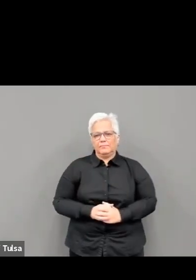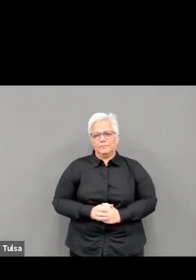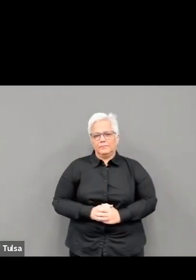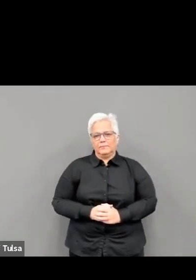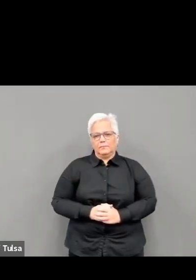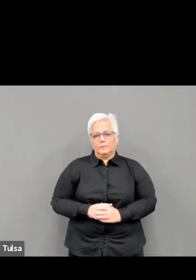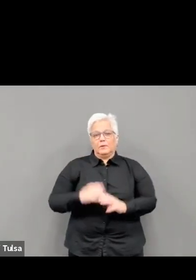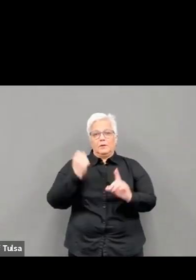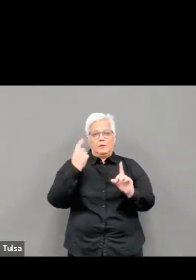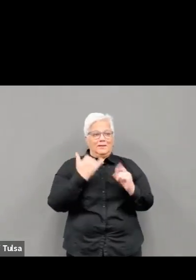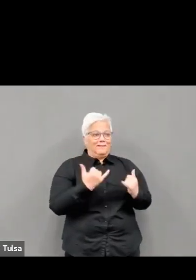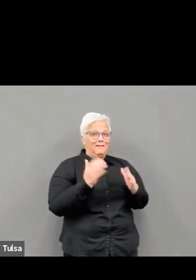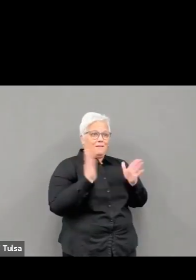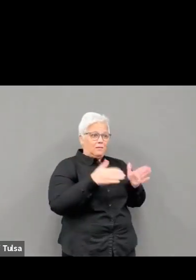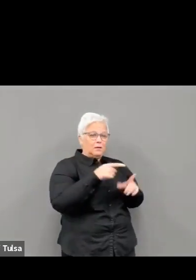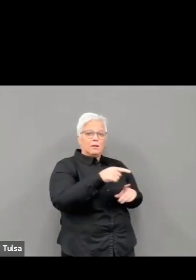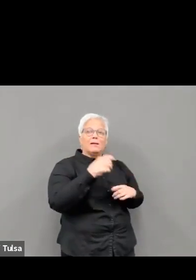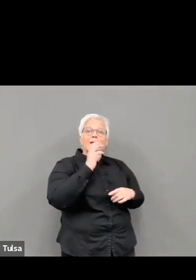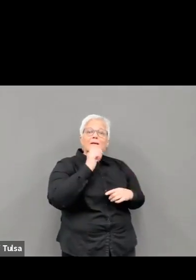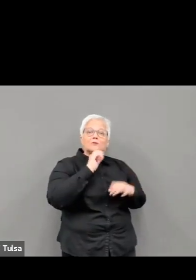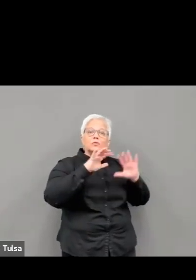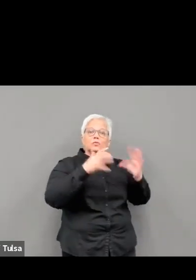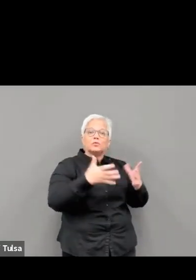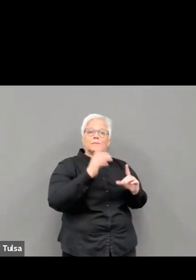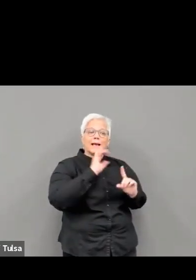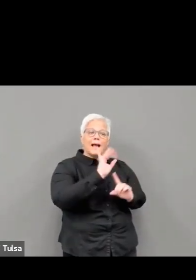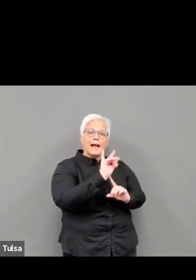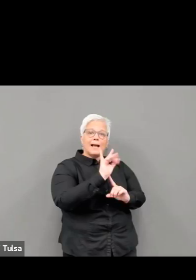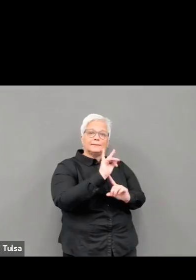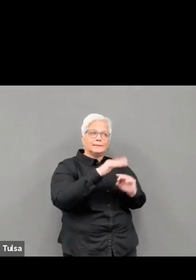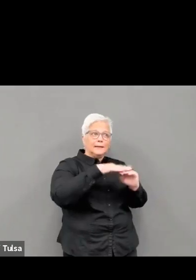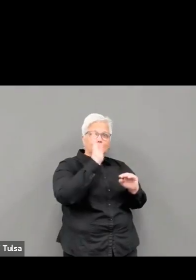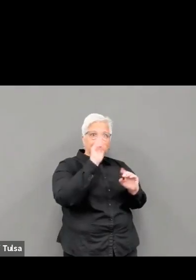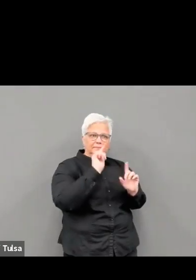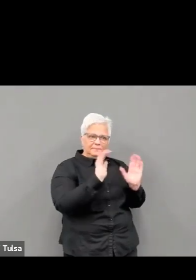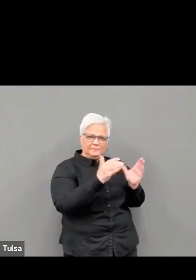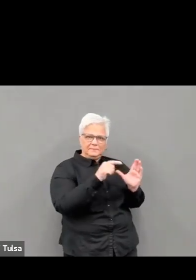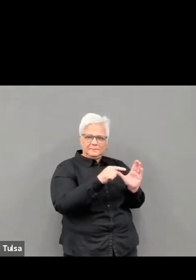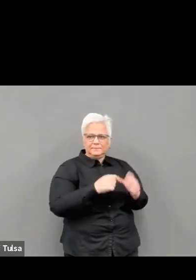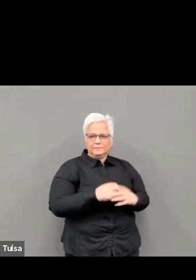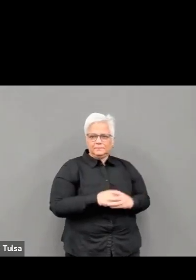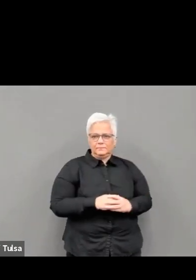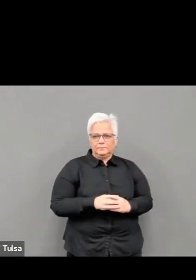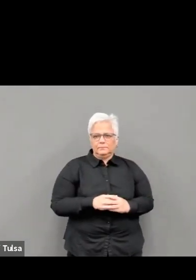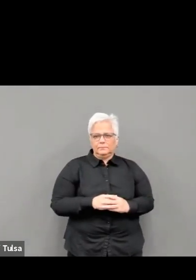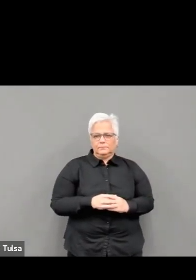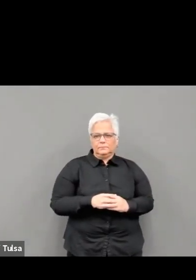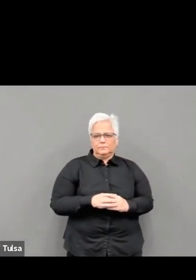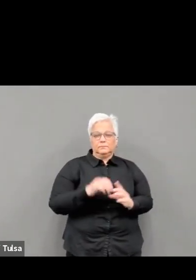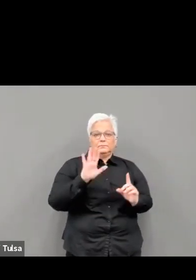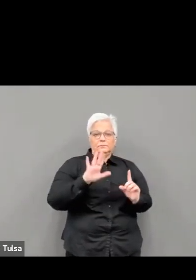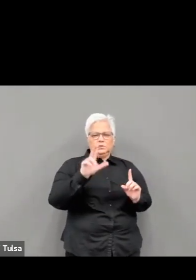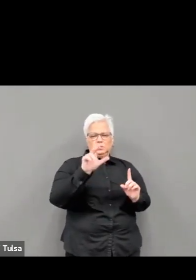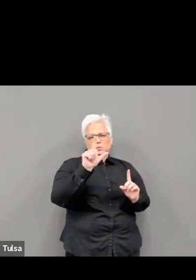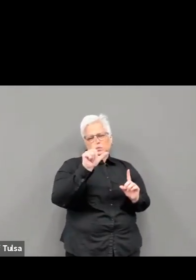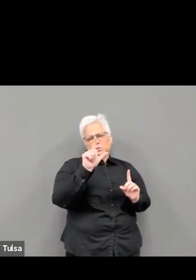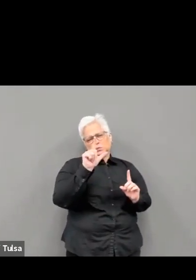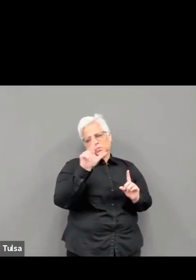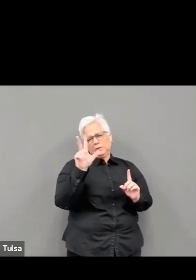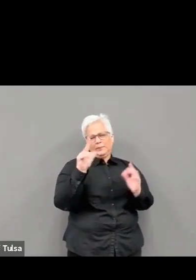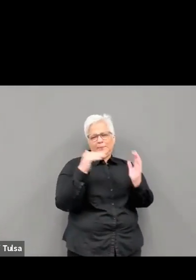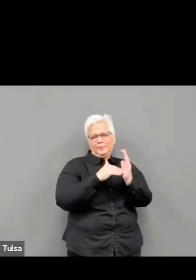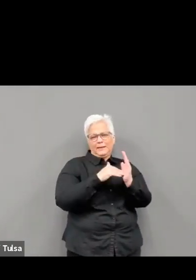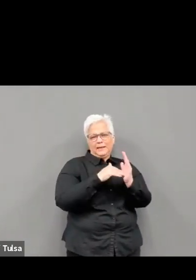group with 23,527, and thankfully, there are only seven deaths in that group. Deaths